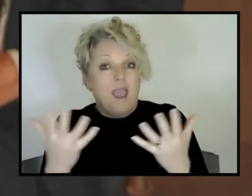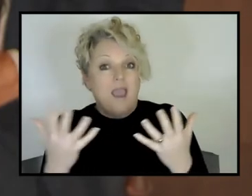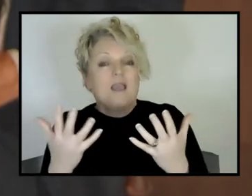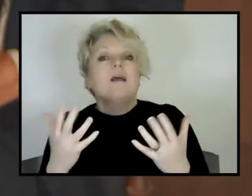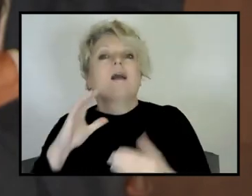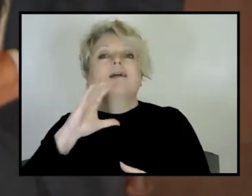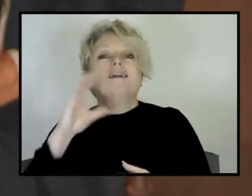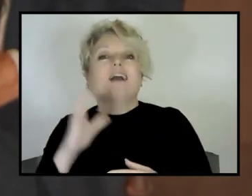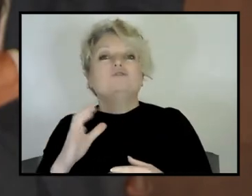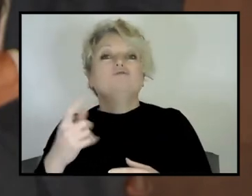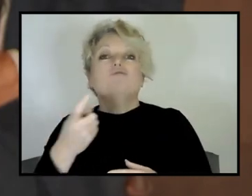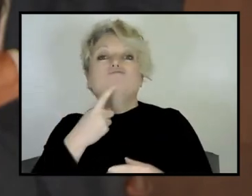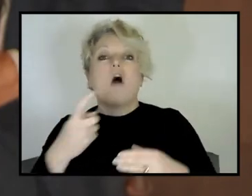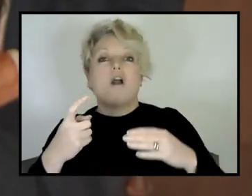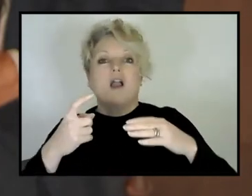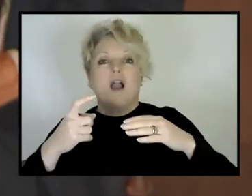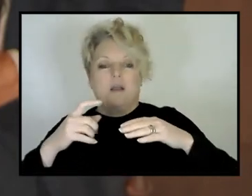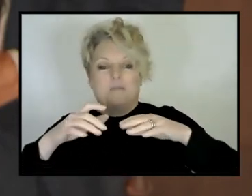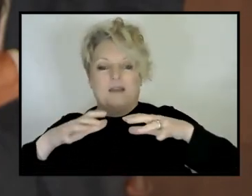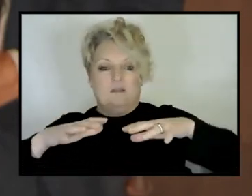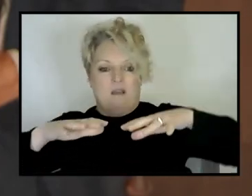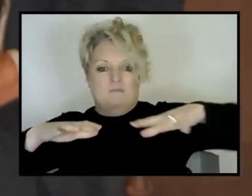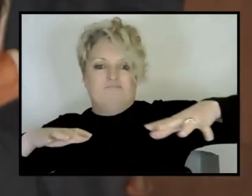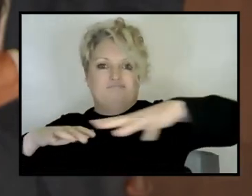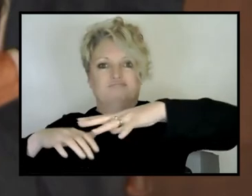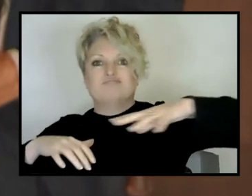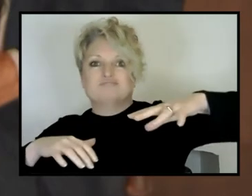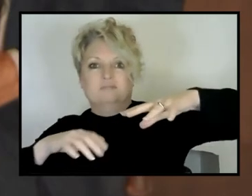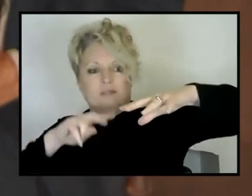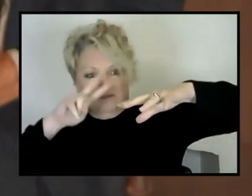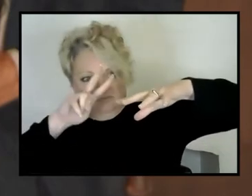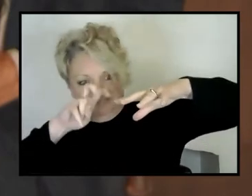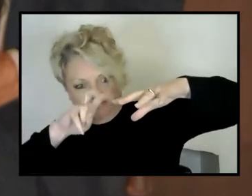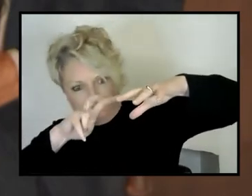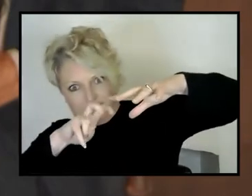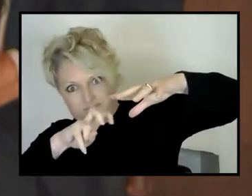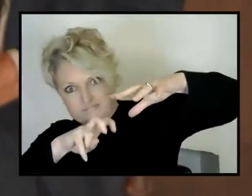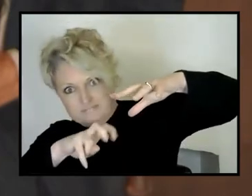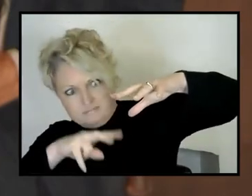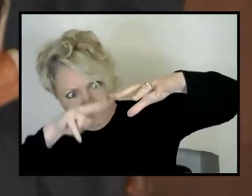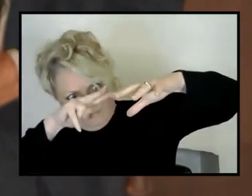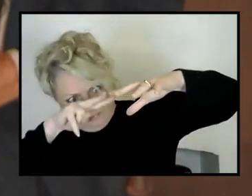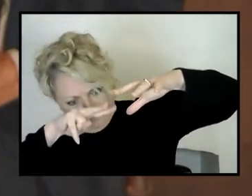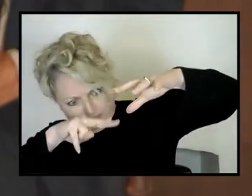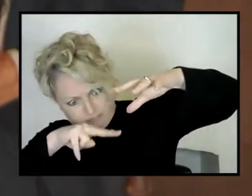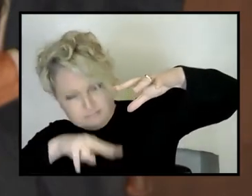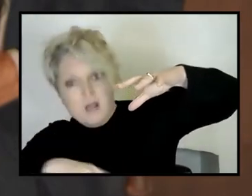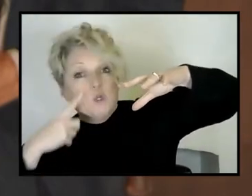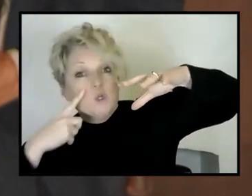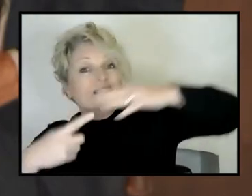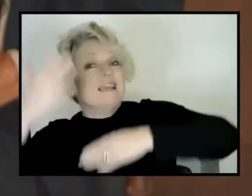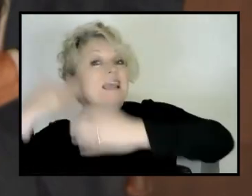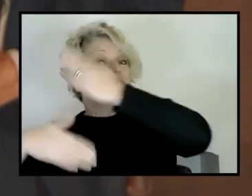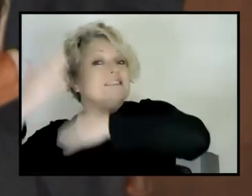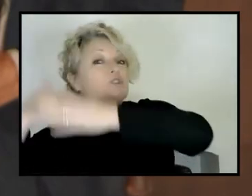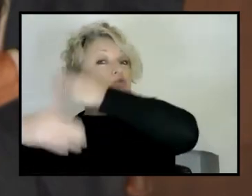And it's an amalgam of, you know, very protracted and long lived history. And when we go back to the Precambrian, we're talking about rocks that